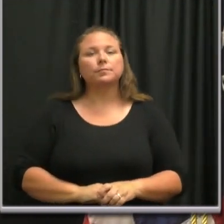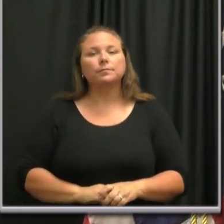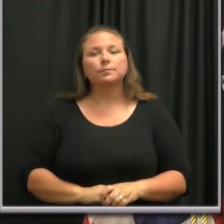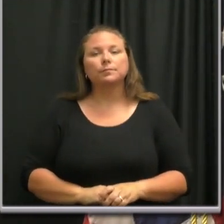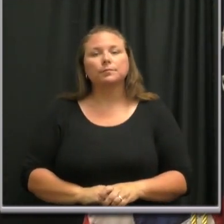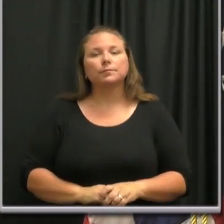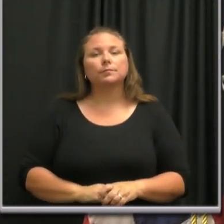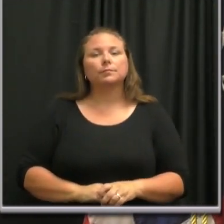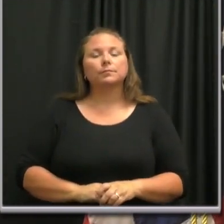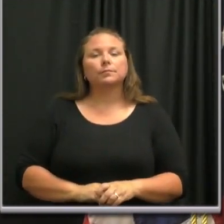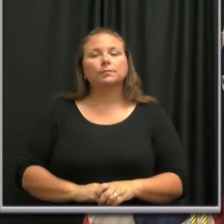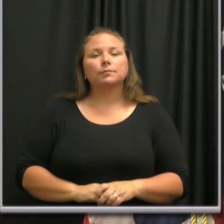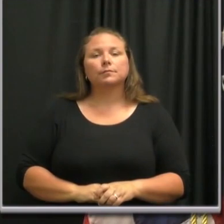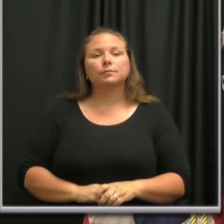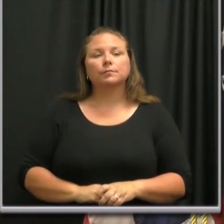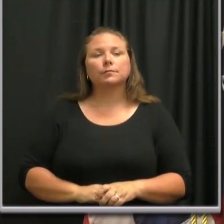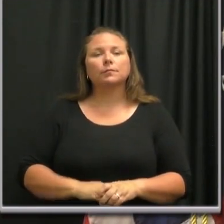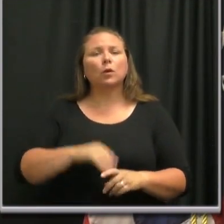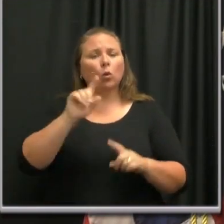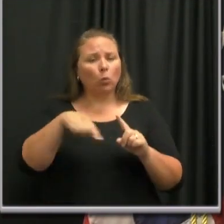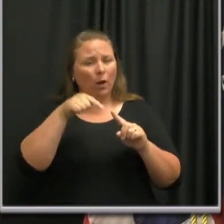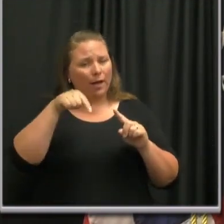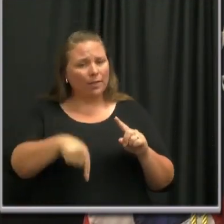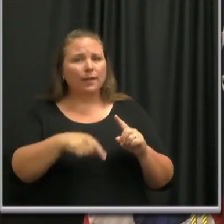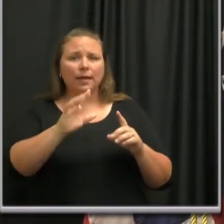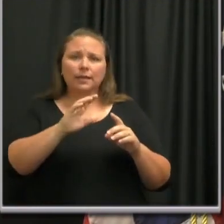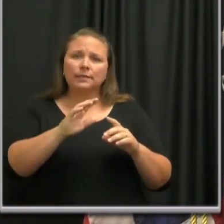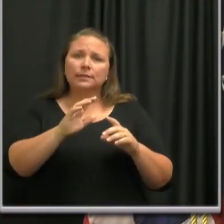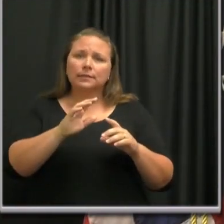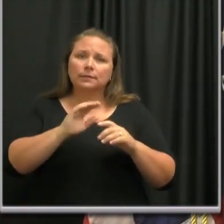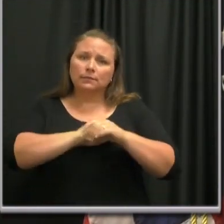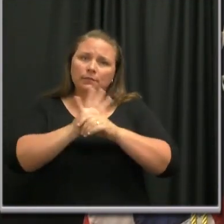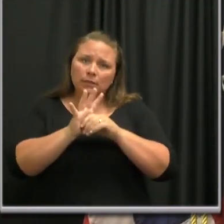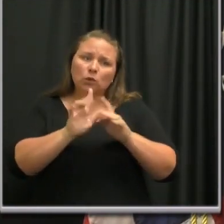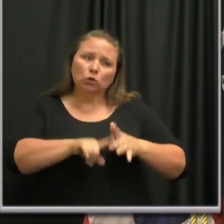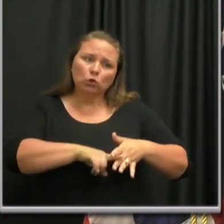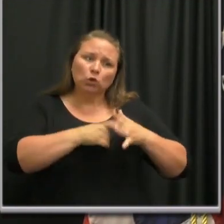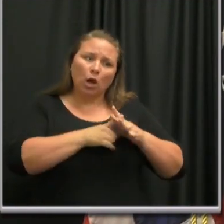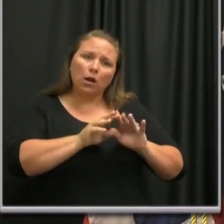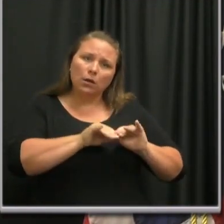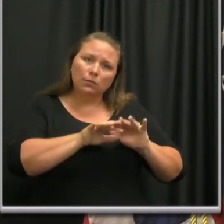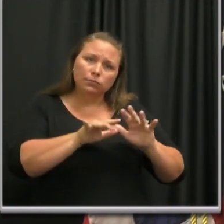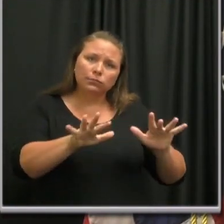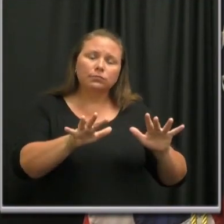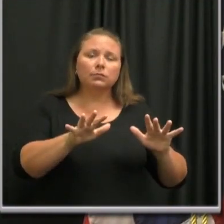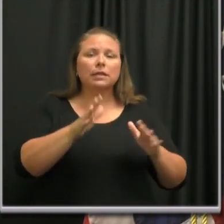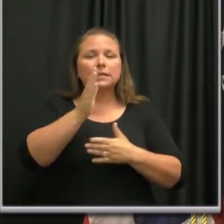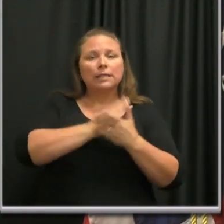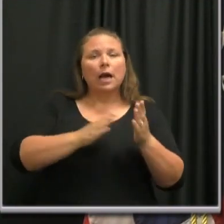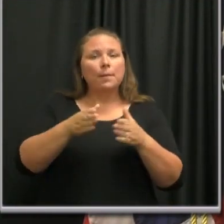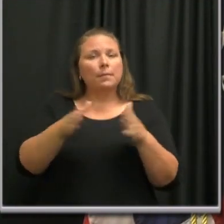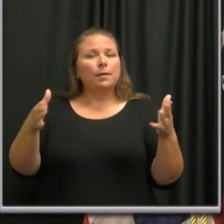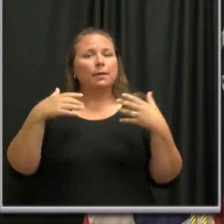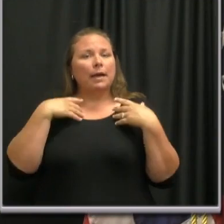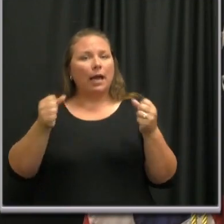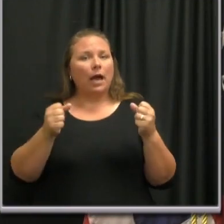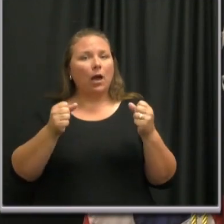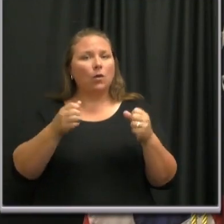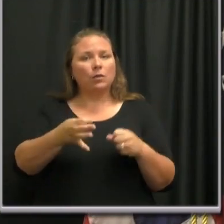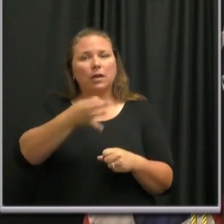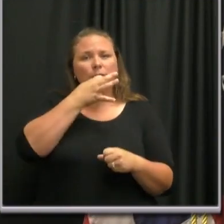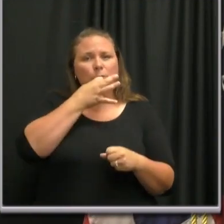In the early parts of this pandemic, unfortunately, there was dissonance among public health experts about wearing a mask.